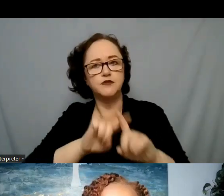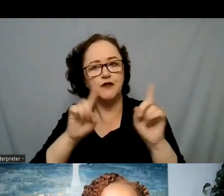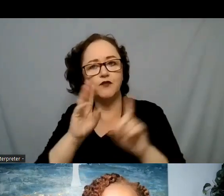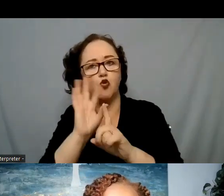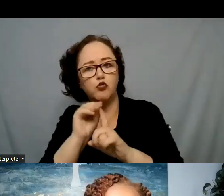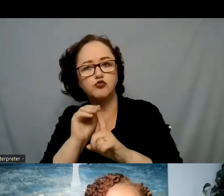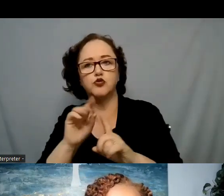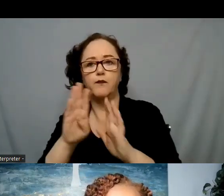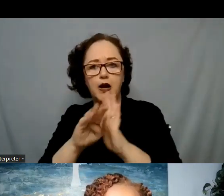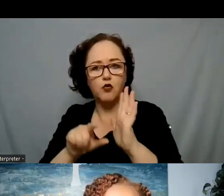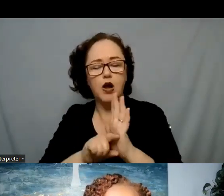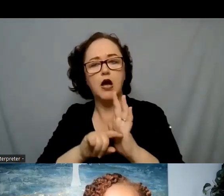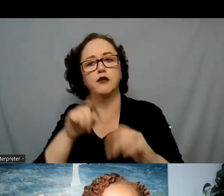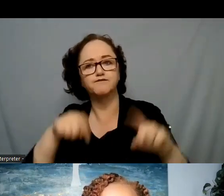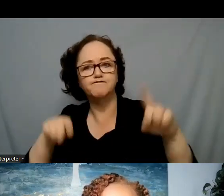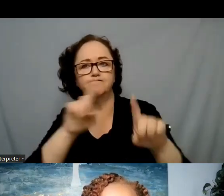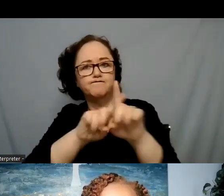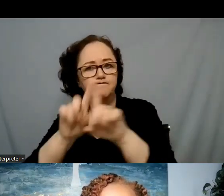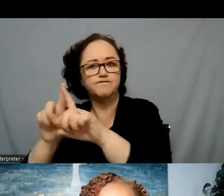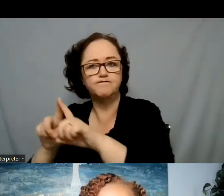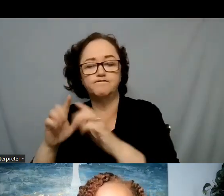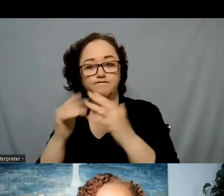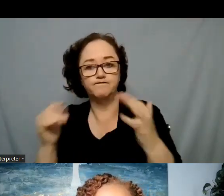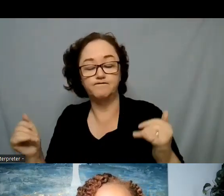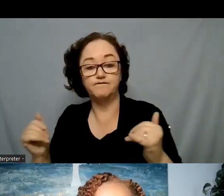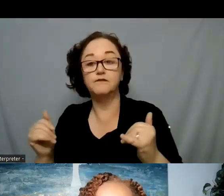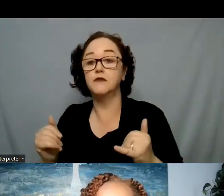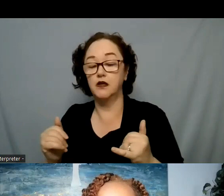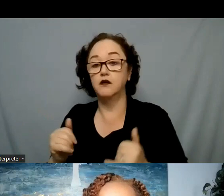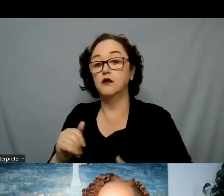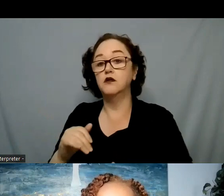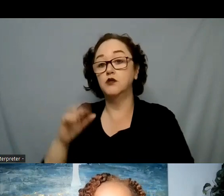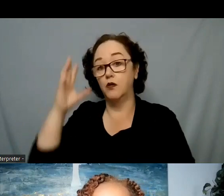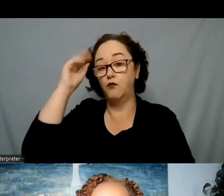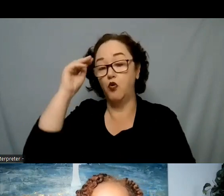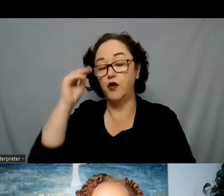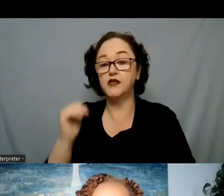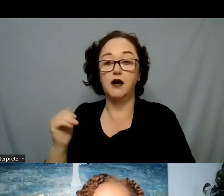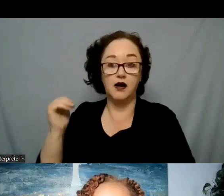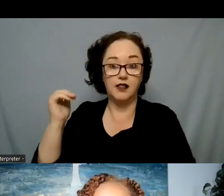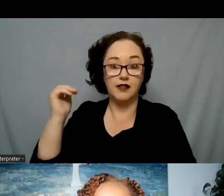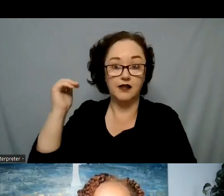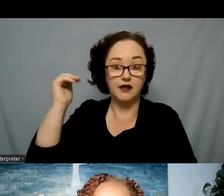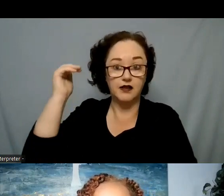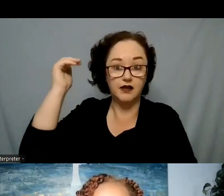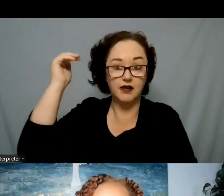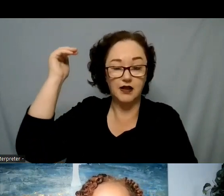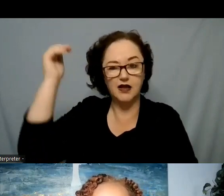is that as boys move into late adolescence there starts to be this more